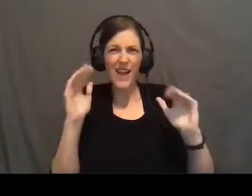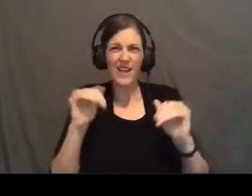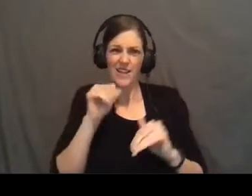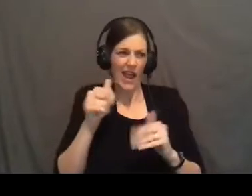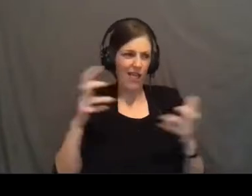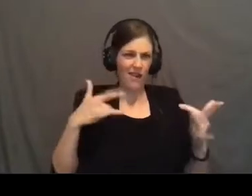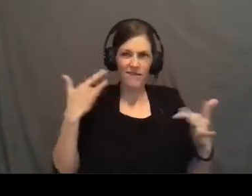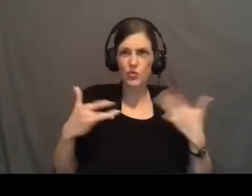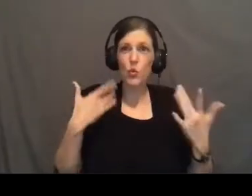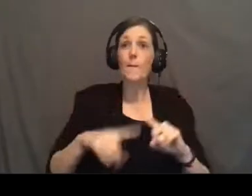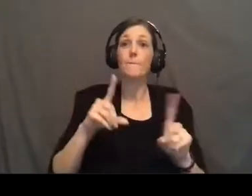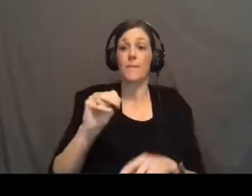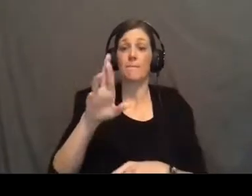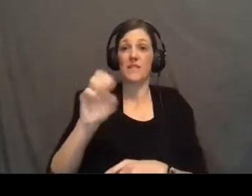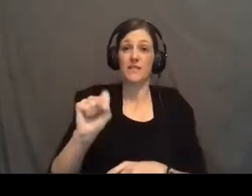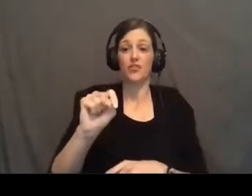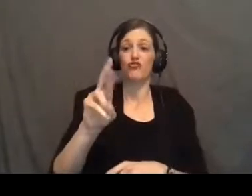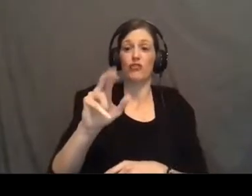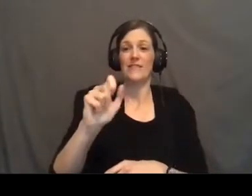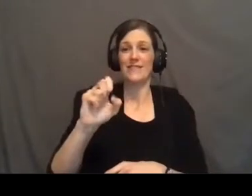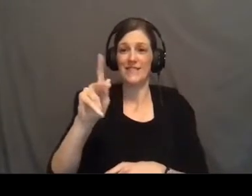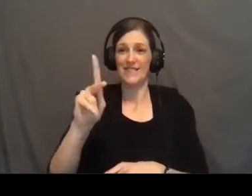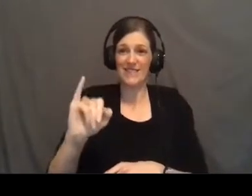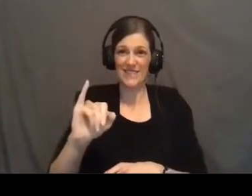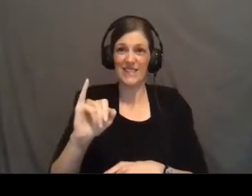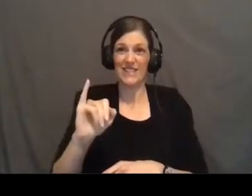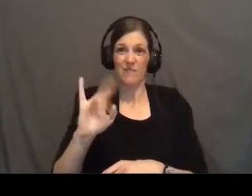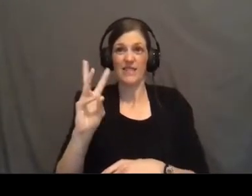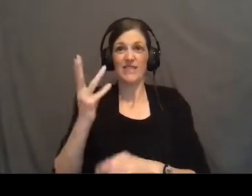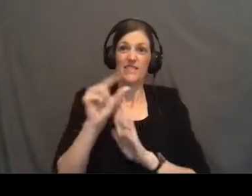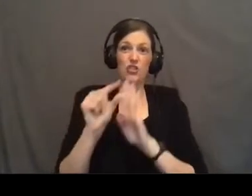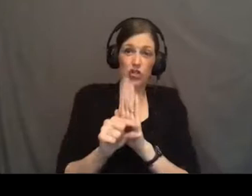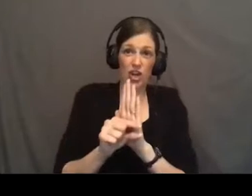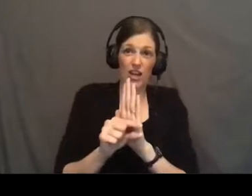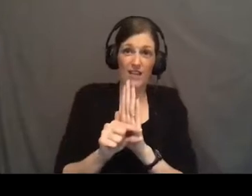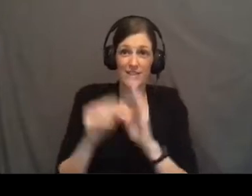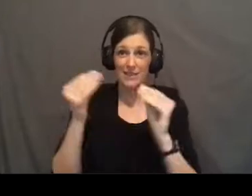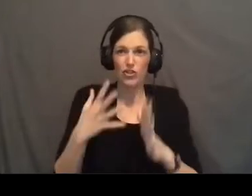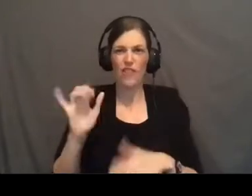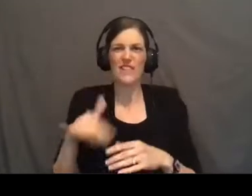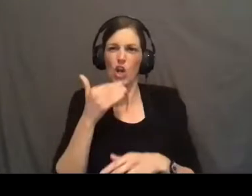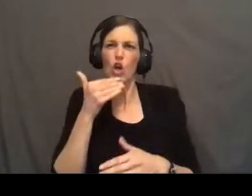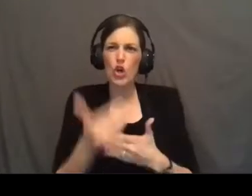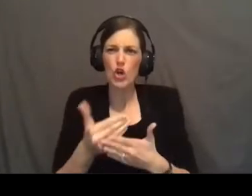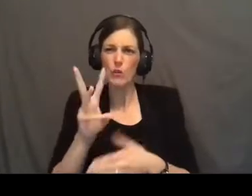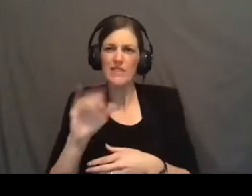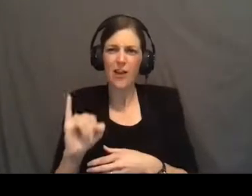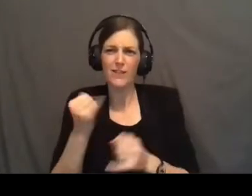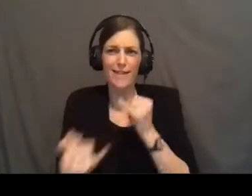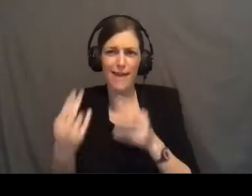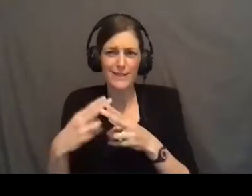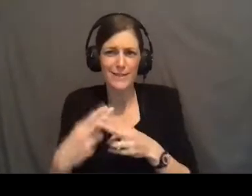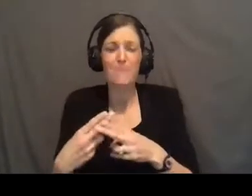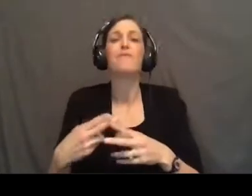joy, but Mrs. Trezeski, my sixth-grade teacher, that's a good Wisconsin last name right there, she spoke truth to me